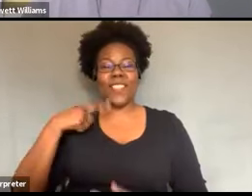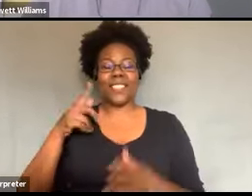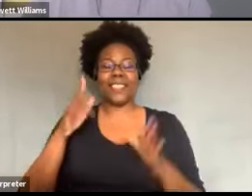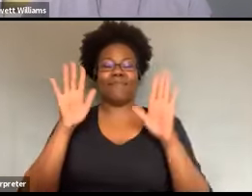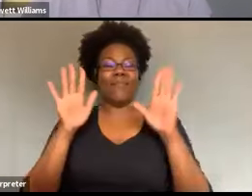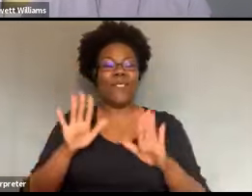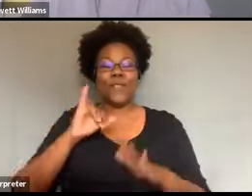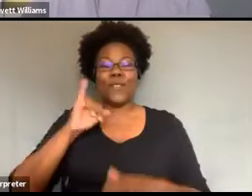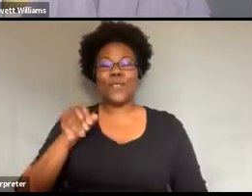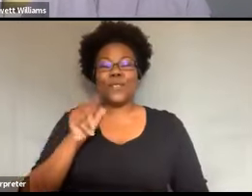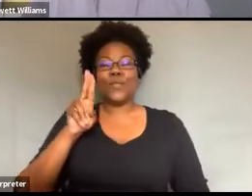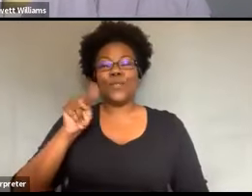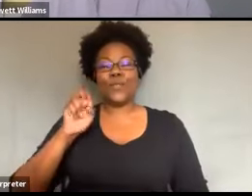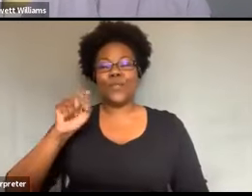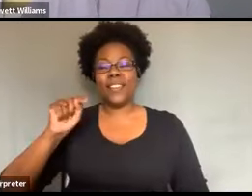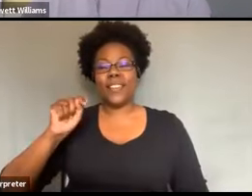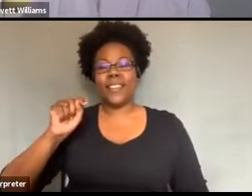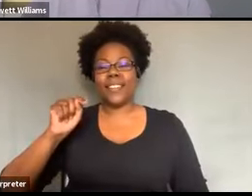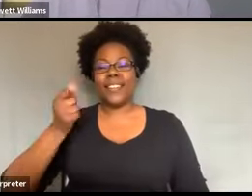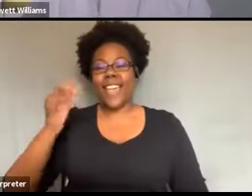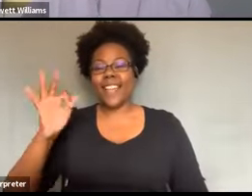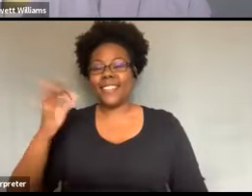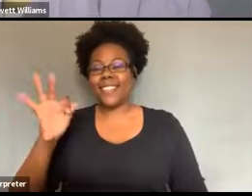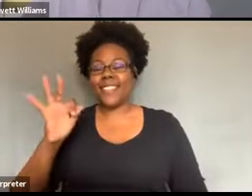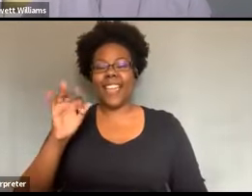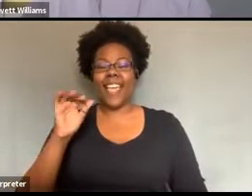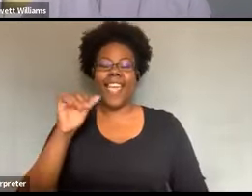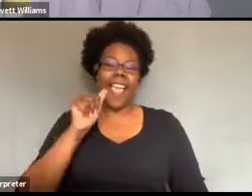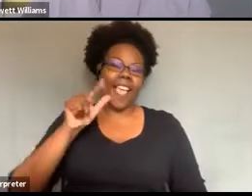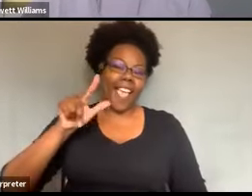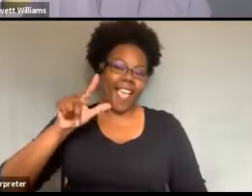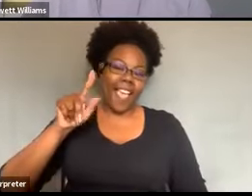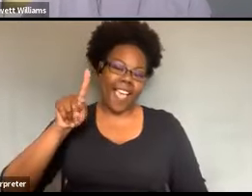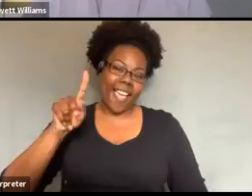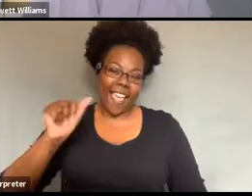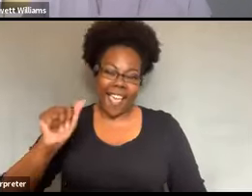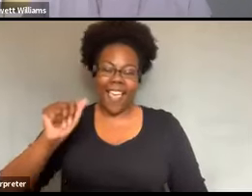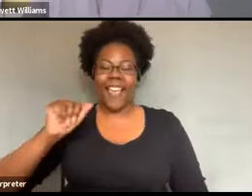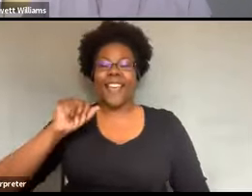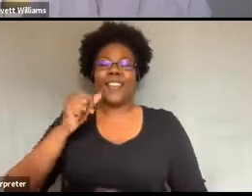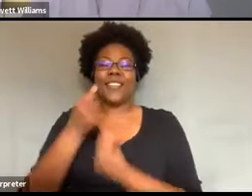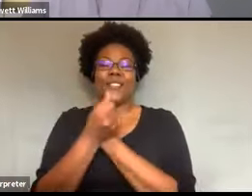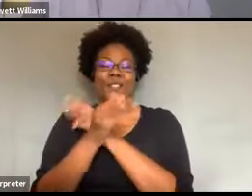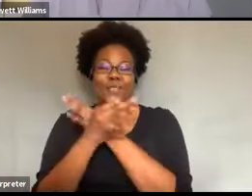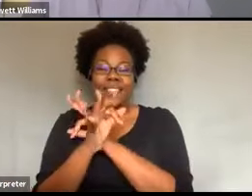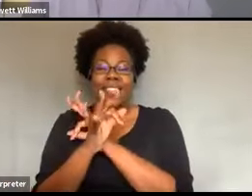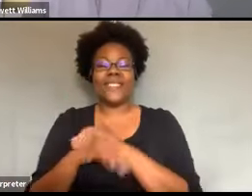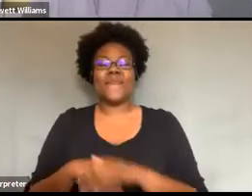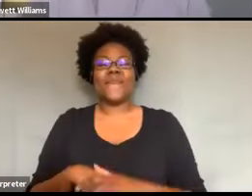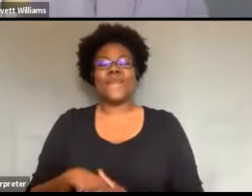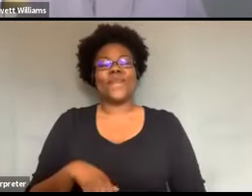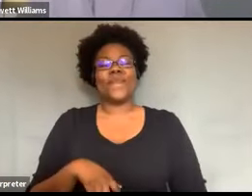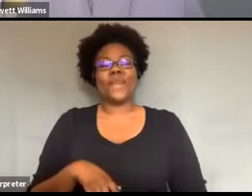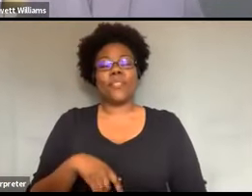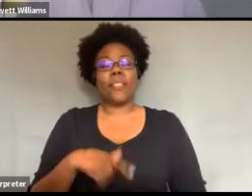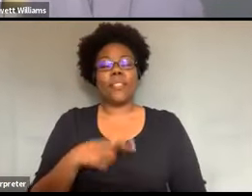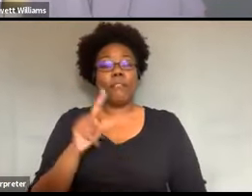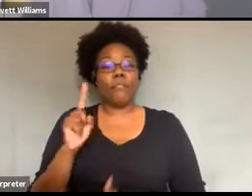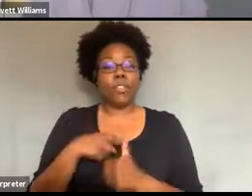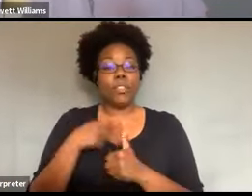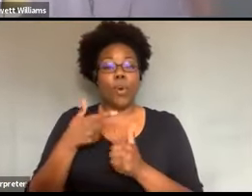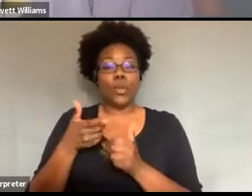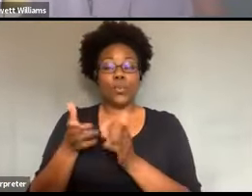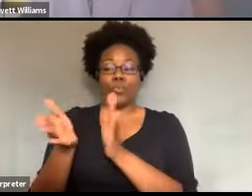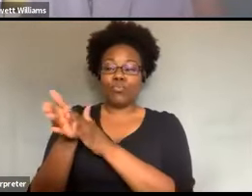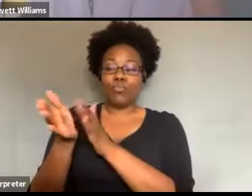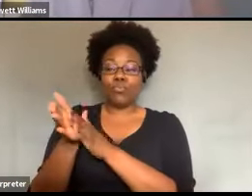Juneteenth for the Black Collective. First, let me start by giving props to our wonderful god of tech, Kate